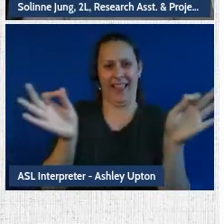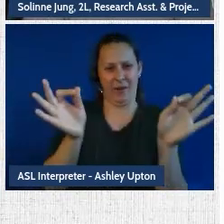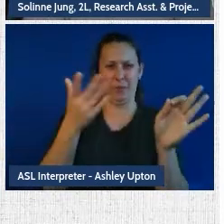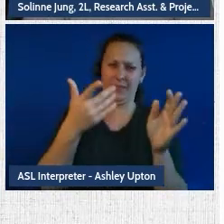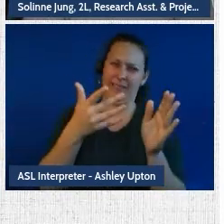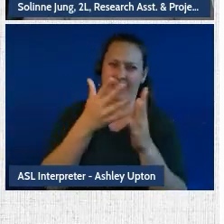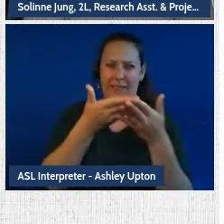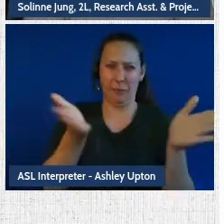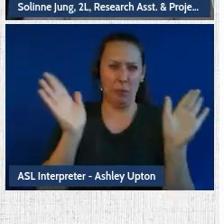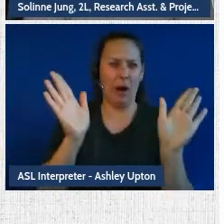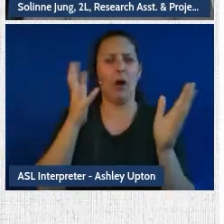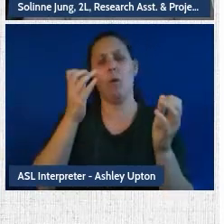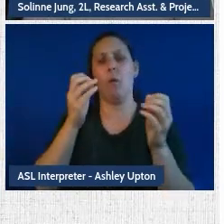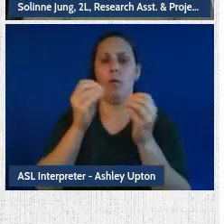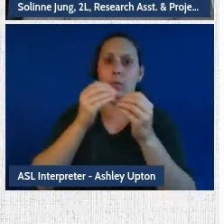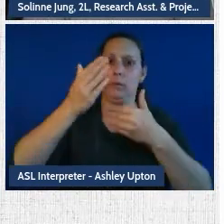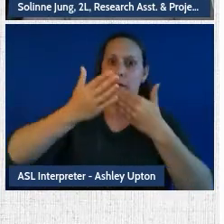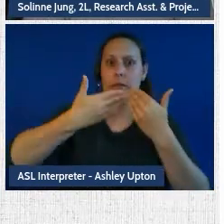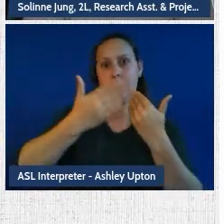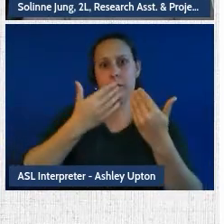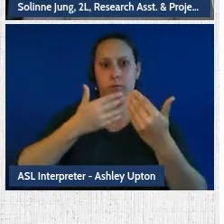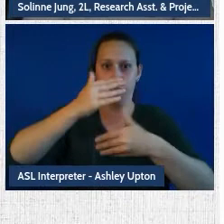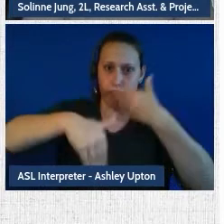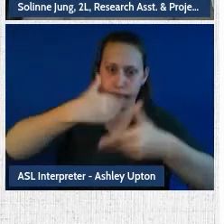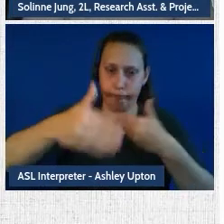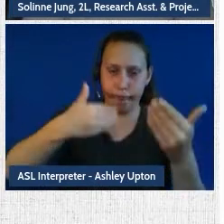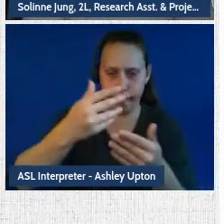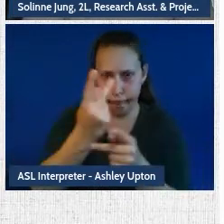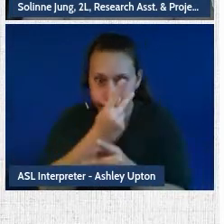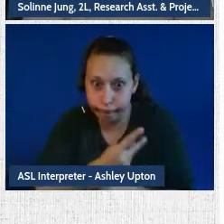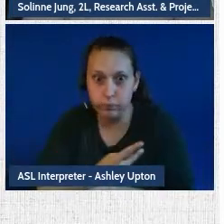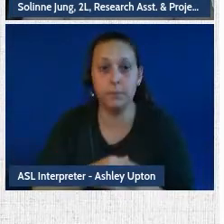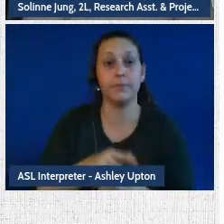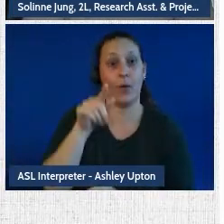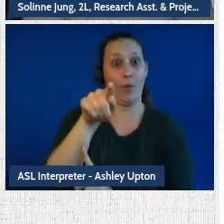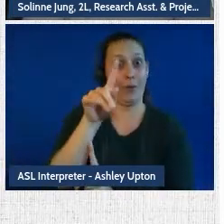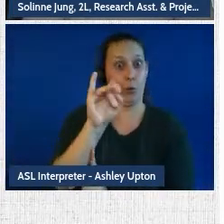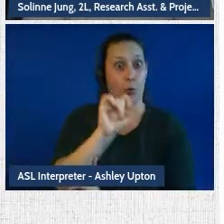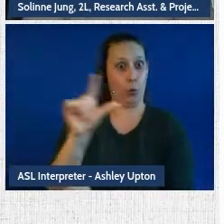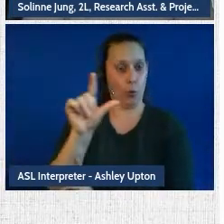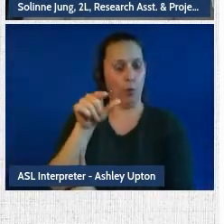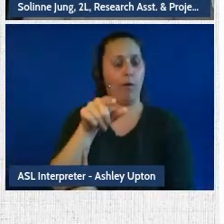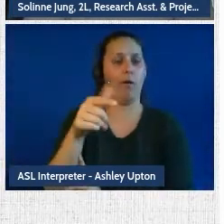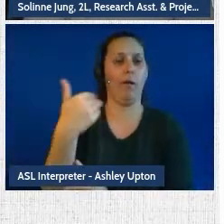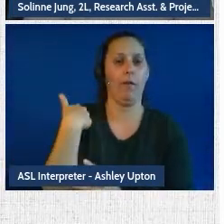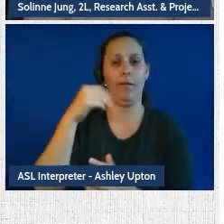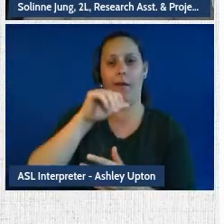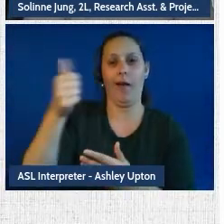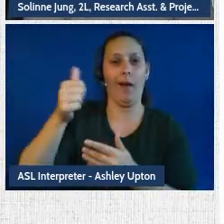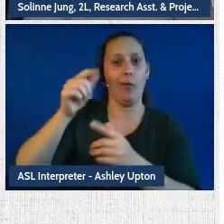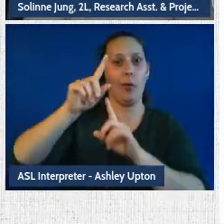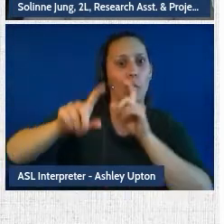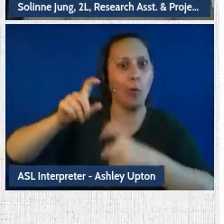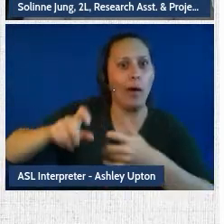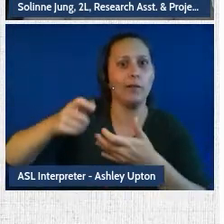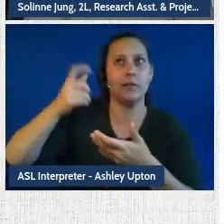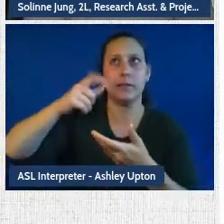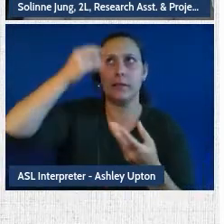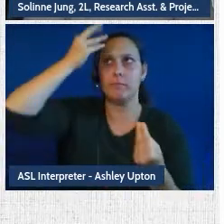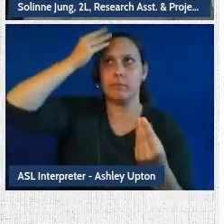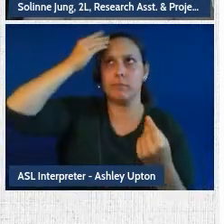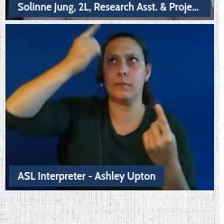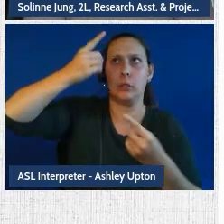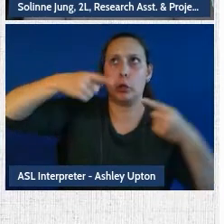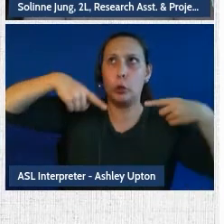make that process easier for parties to navigate. And so the tool also addresses a handful of other questions that are important to consider during the